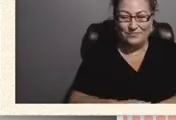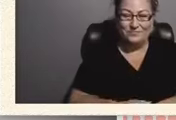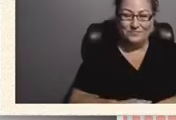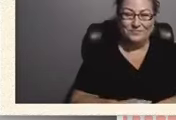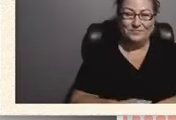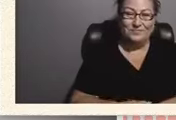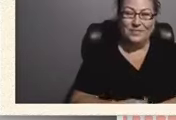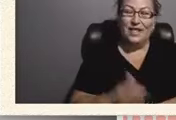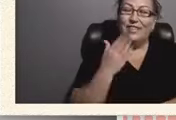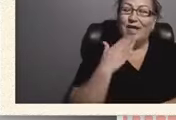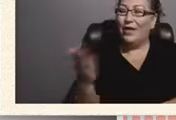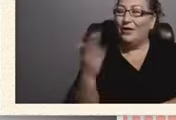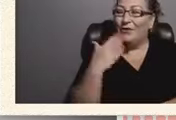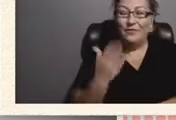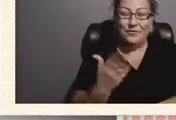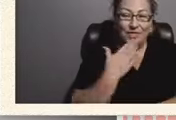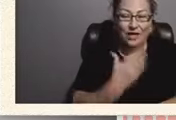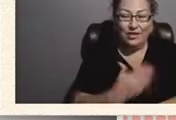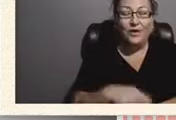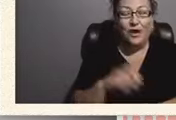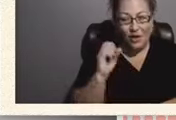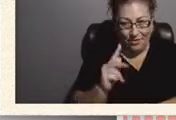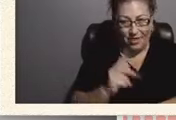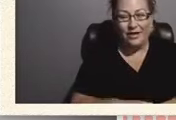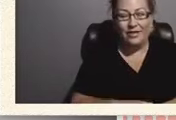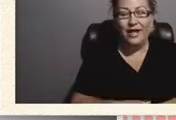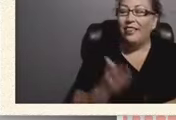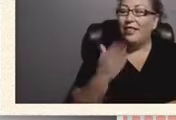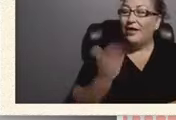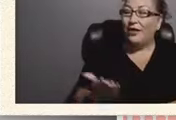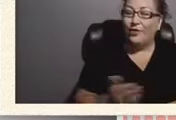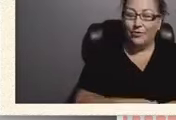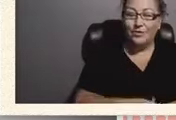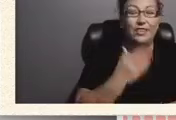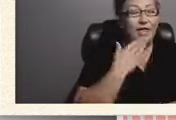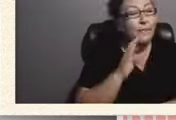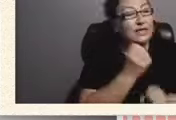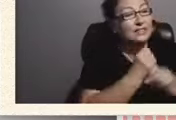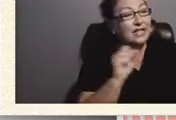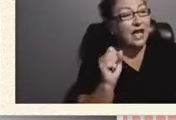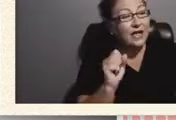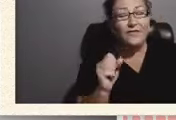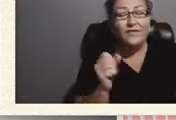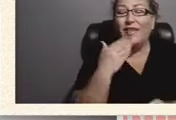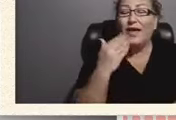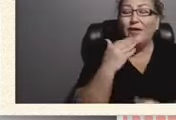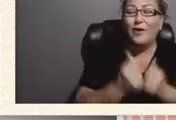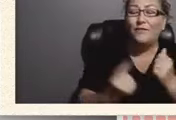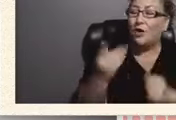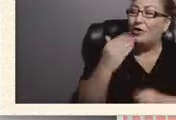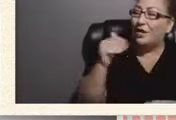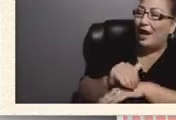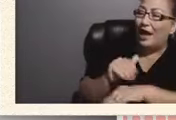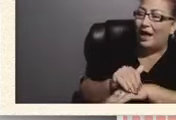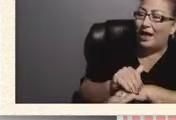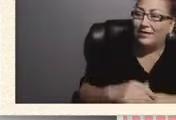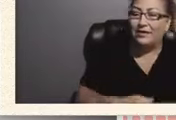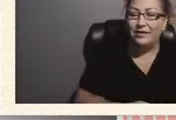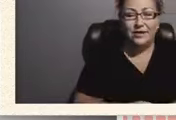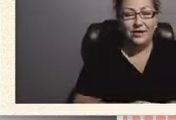thank you thank you everyone nice to meet you everybody